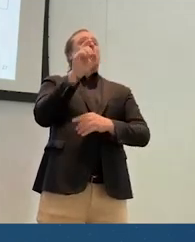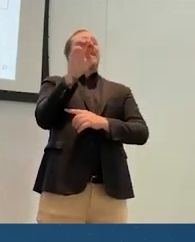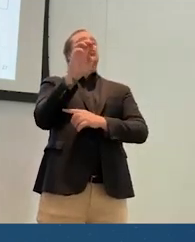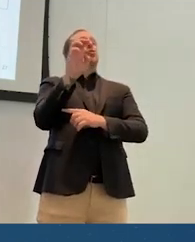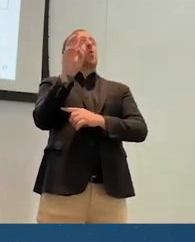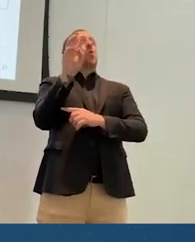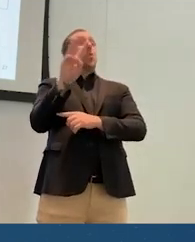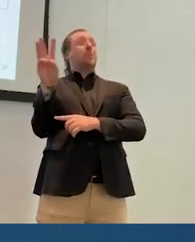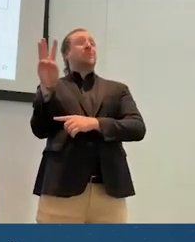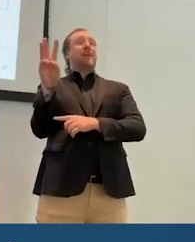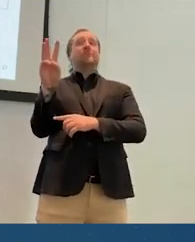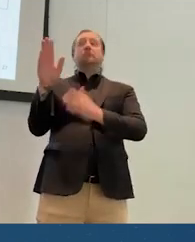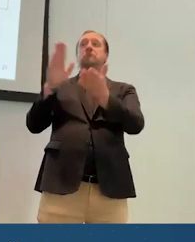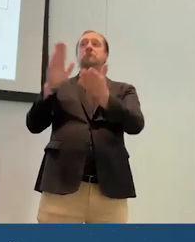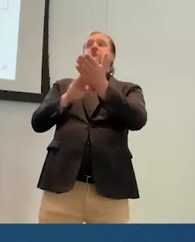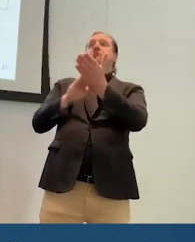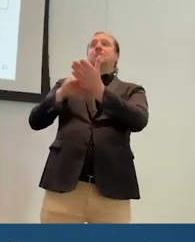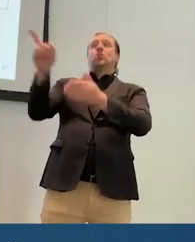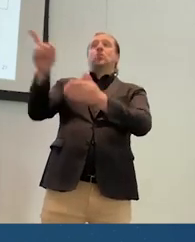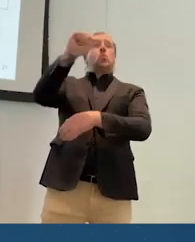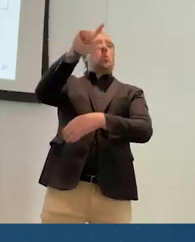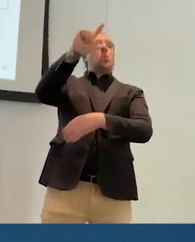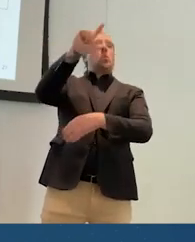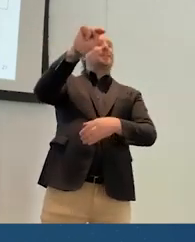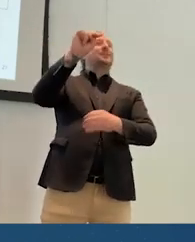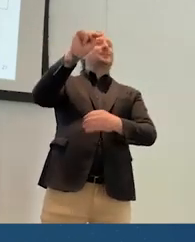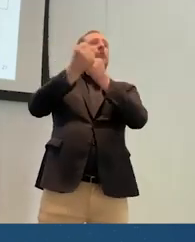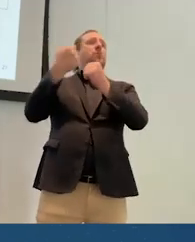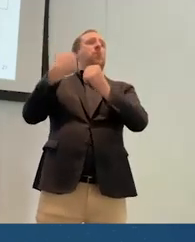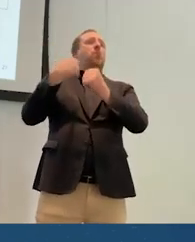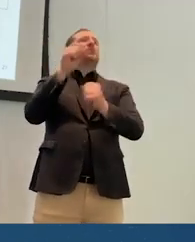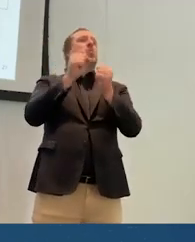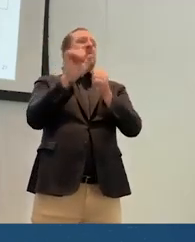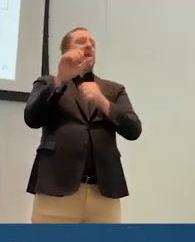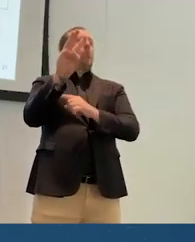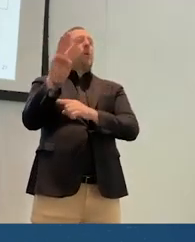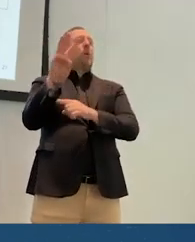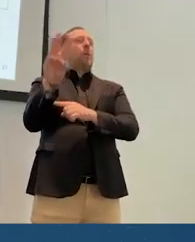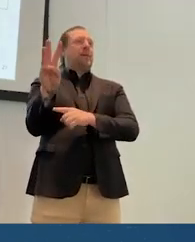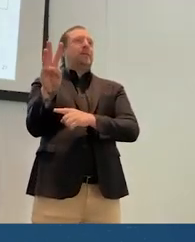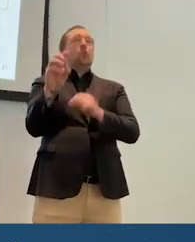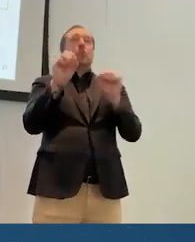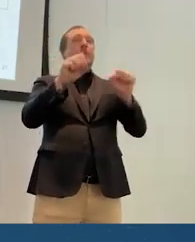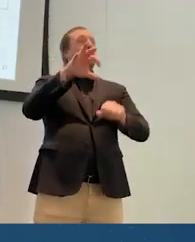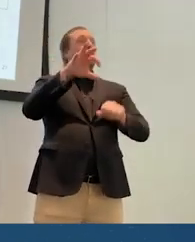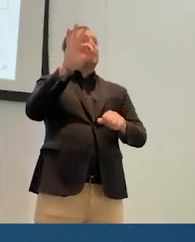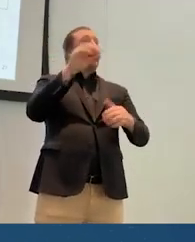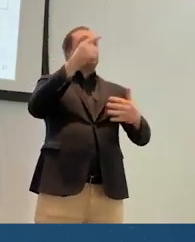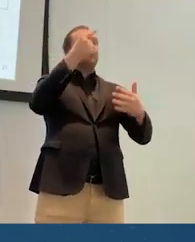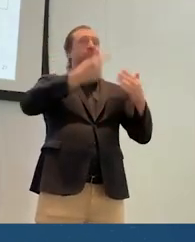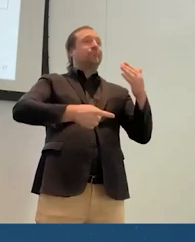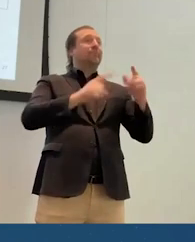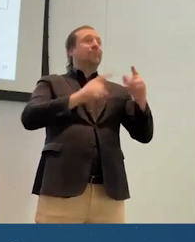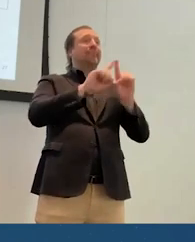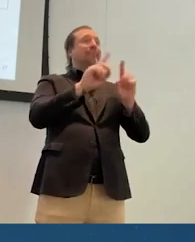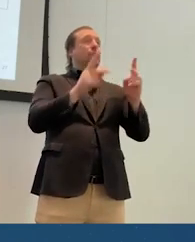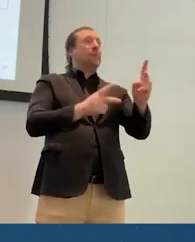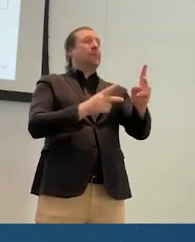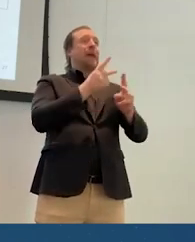Huge shout out to Allison Cassels for for supporting us with that where you can find all kinds of